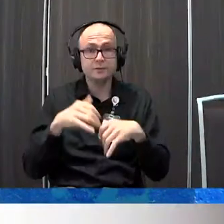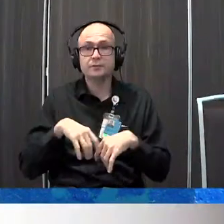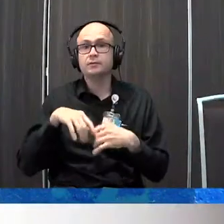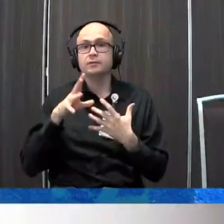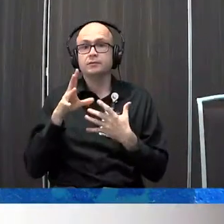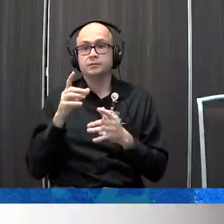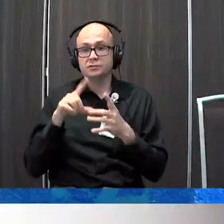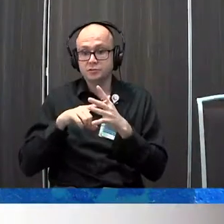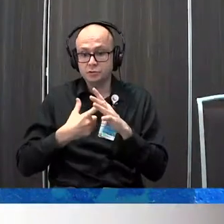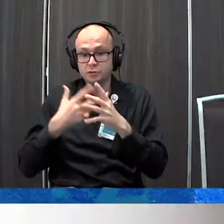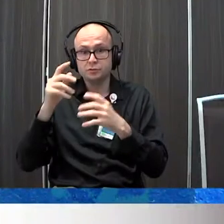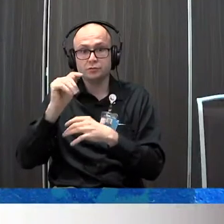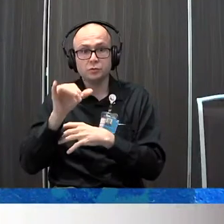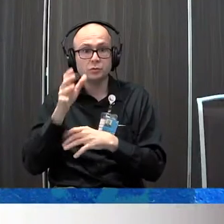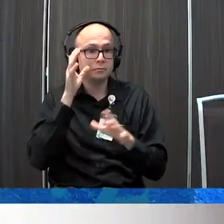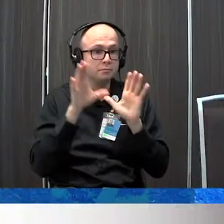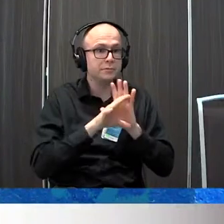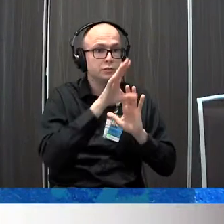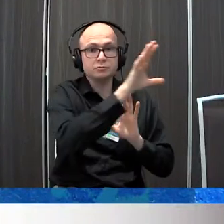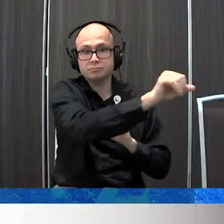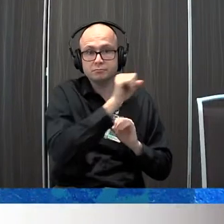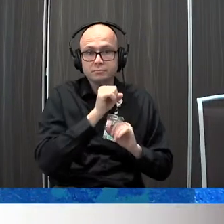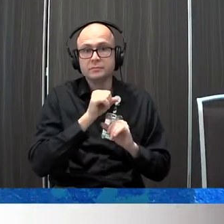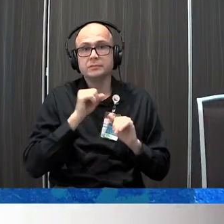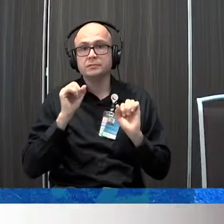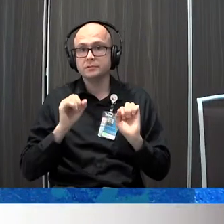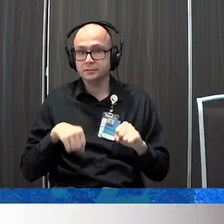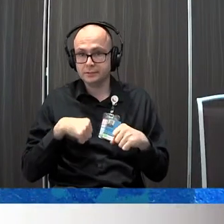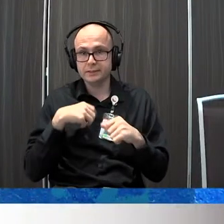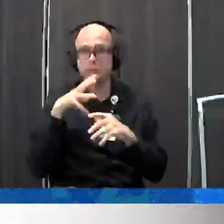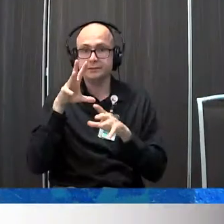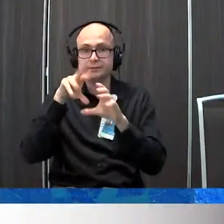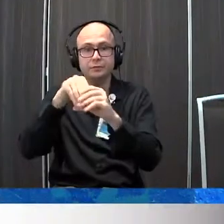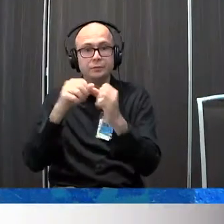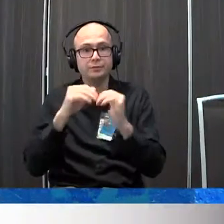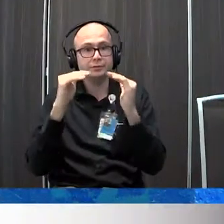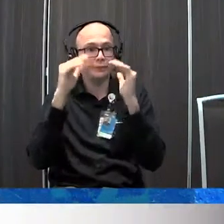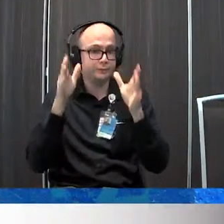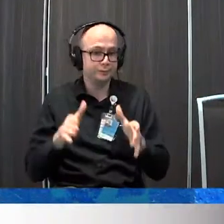activate the device? can they reach for the picture symbol? can they engage with their peers?